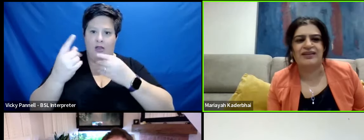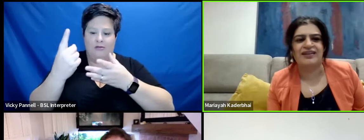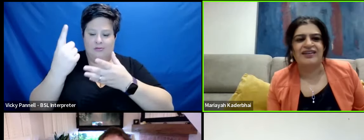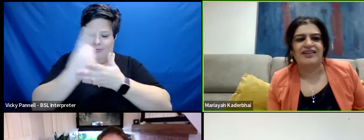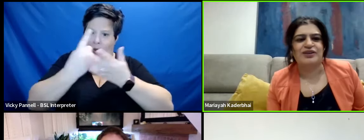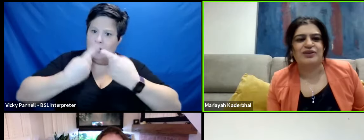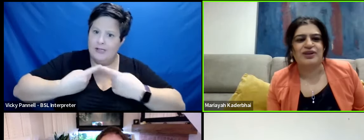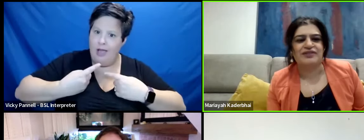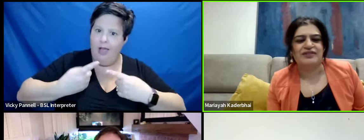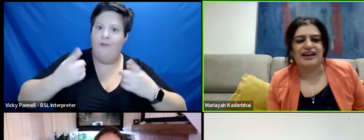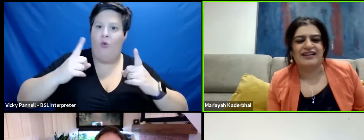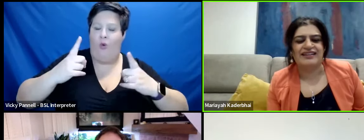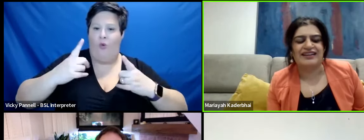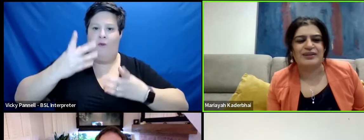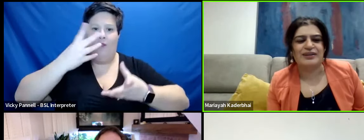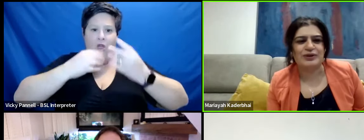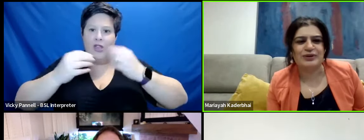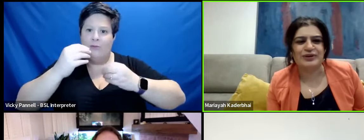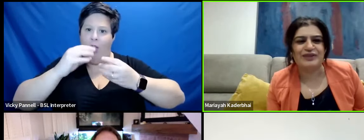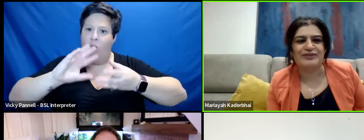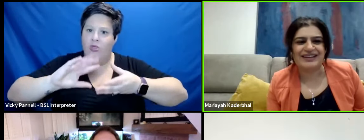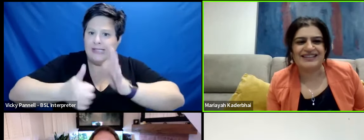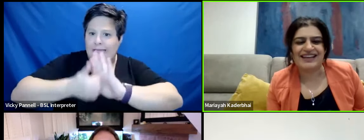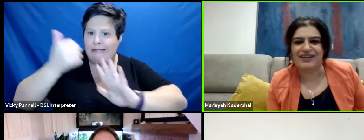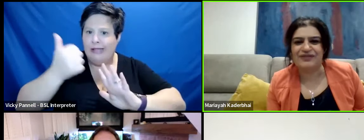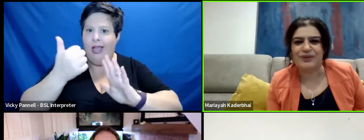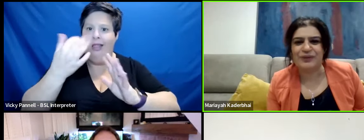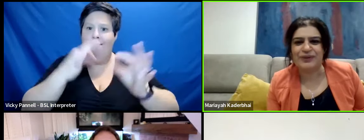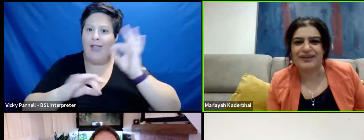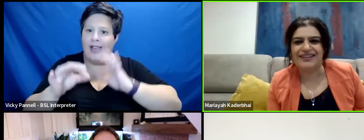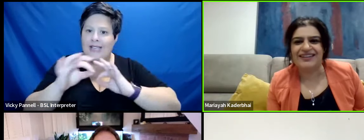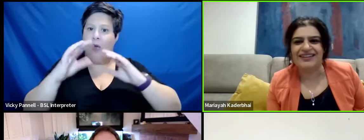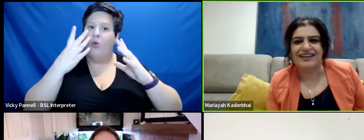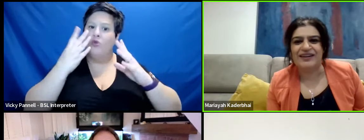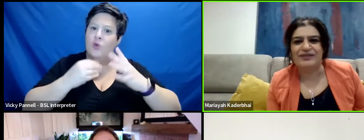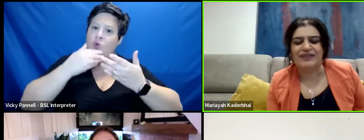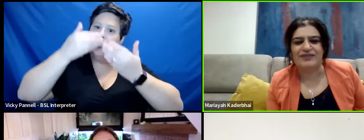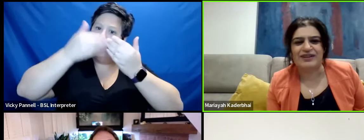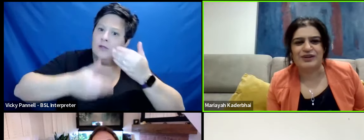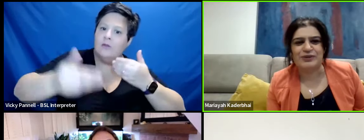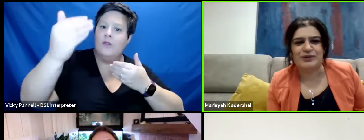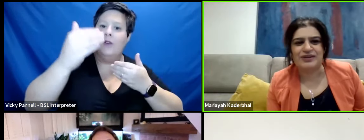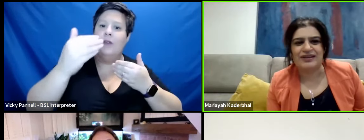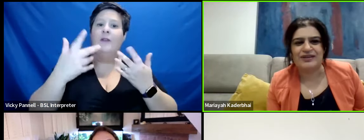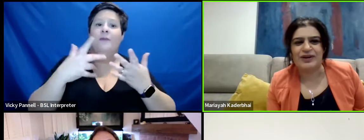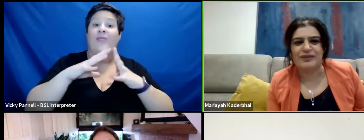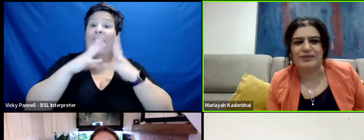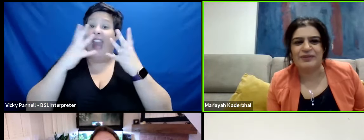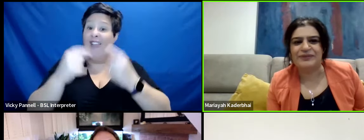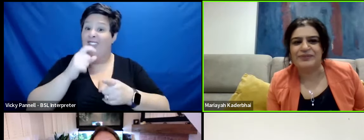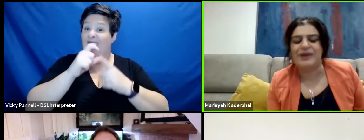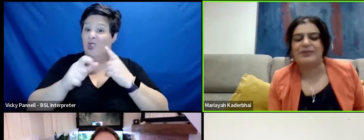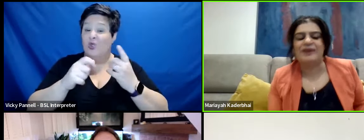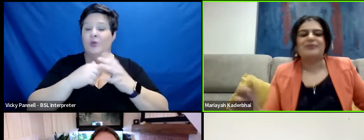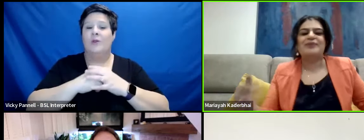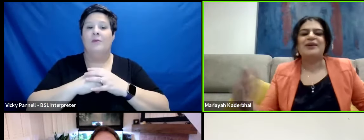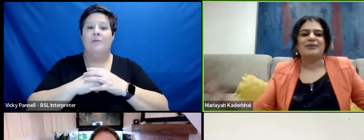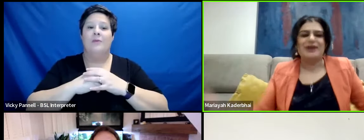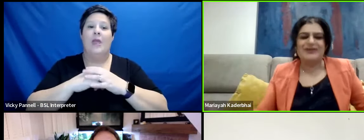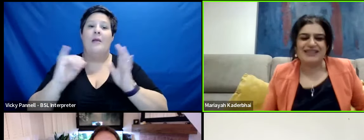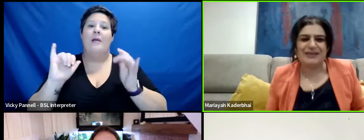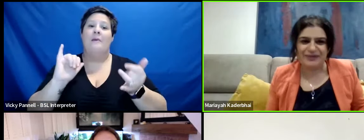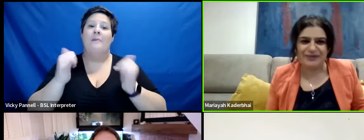you've learnt about the craft of acting and then what you're hopefully taking forward kind of in everything you're doing as well but maybe